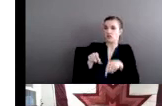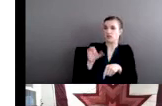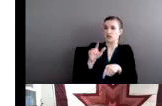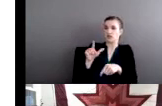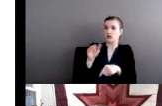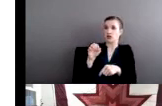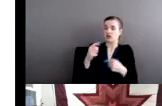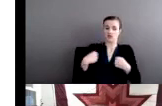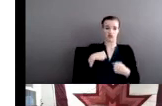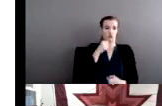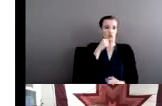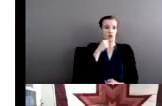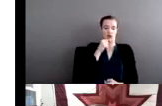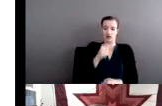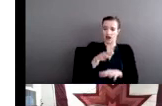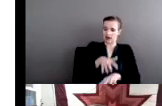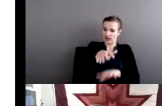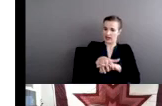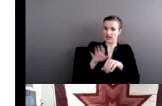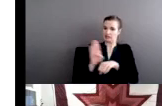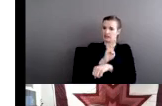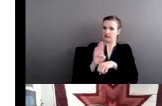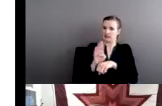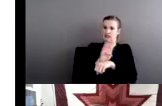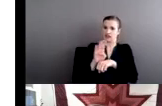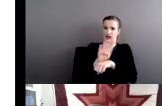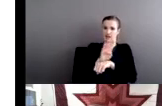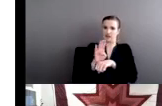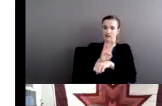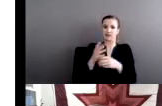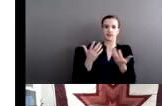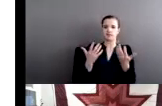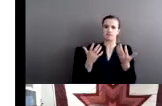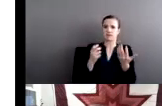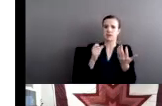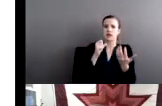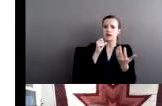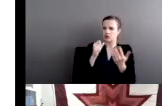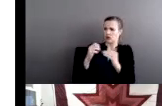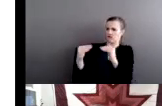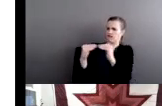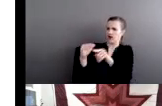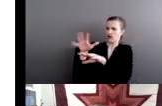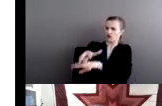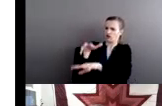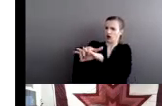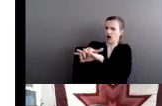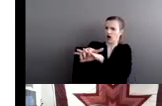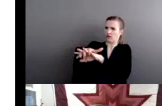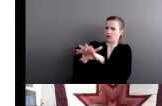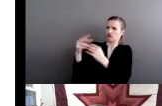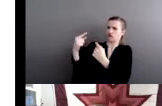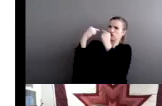non-Indian business, and it wouldn't be fair for the tribe to hold us accountable. So